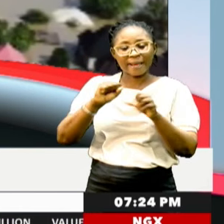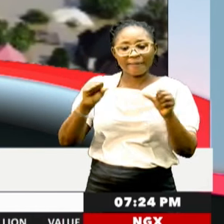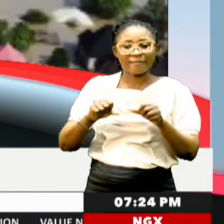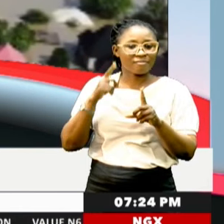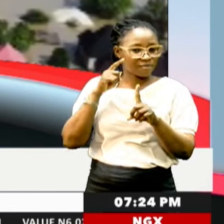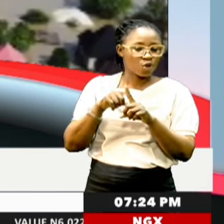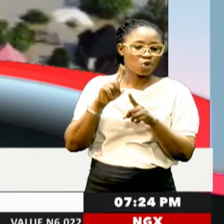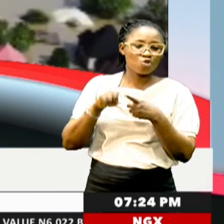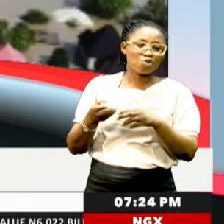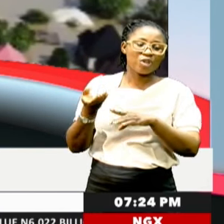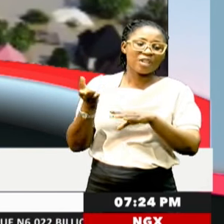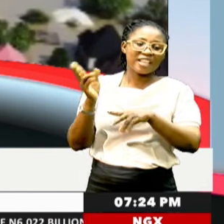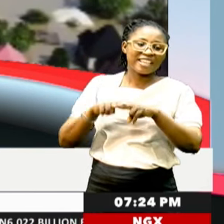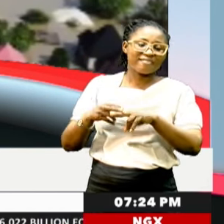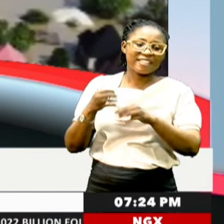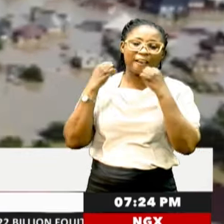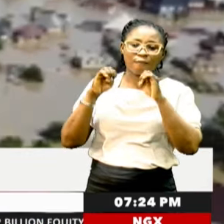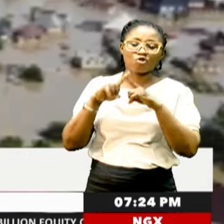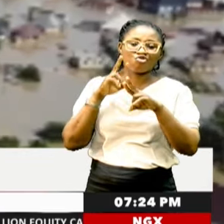avert imminent flood disasters.